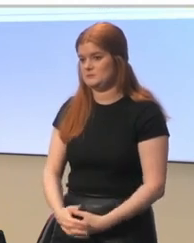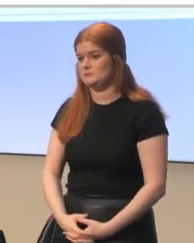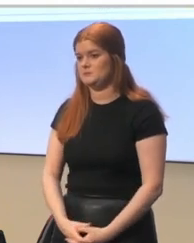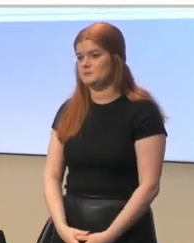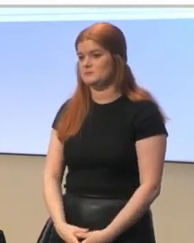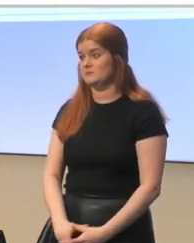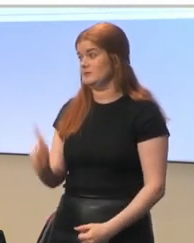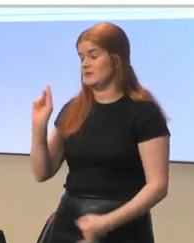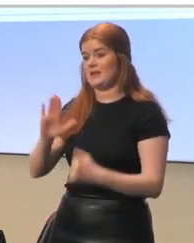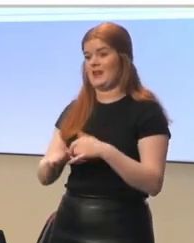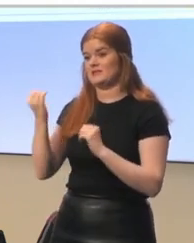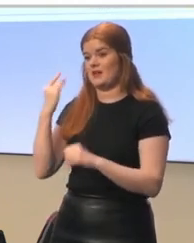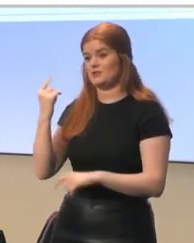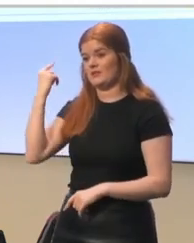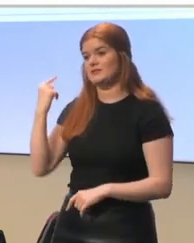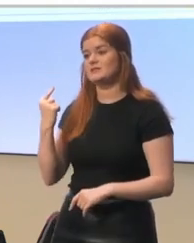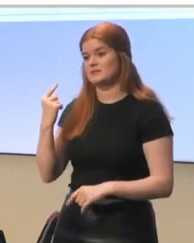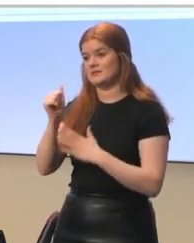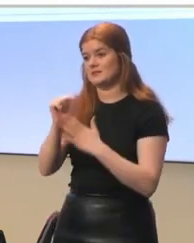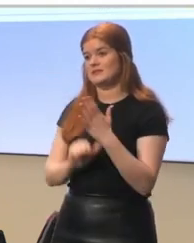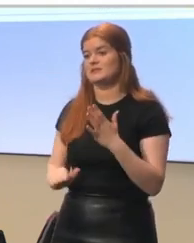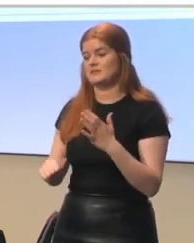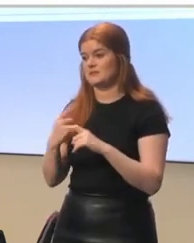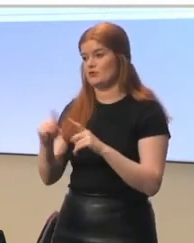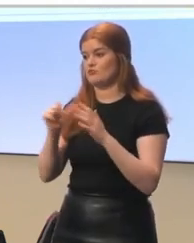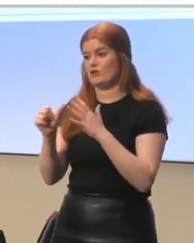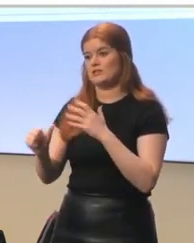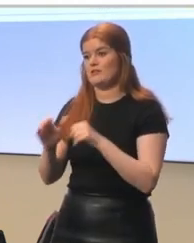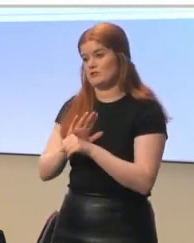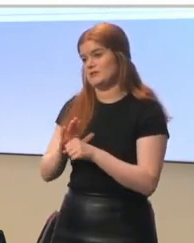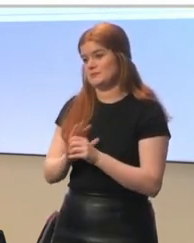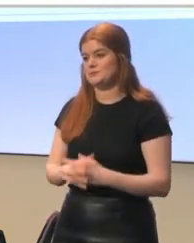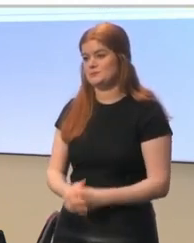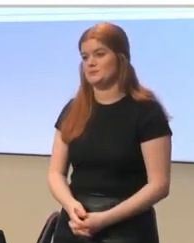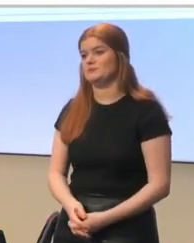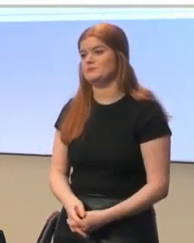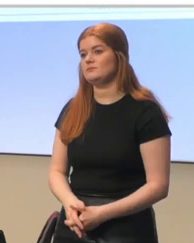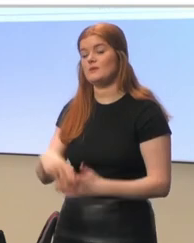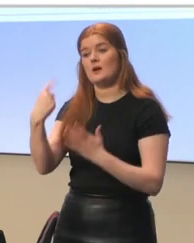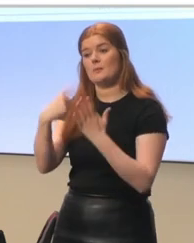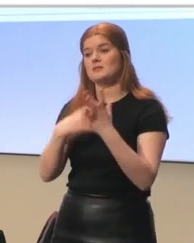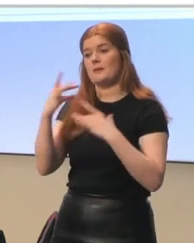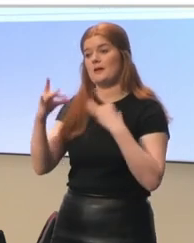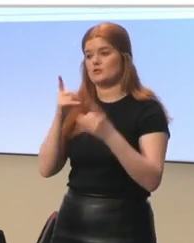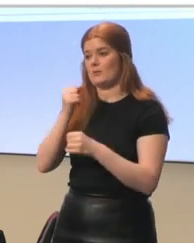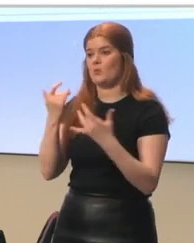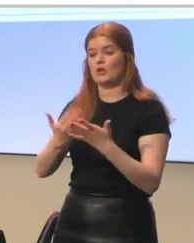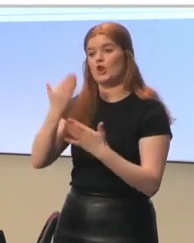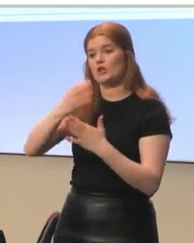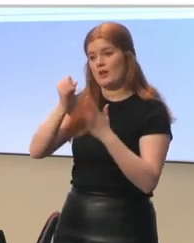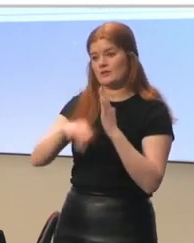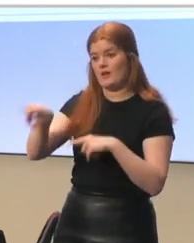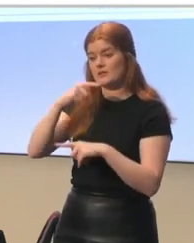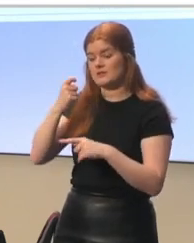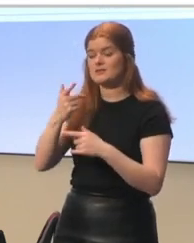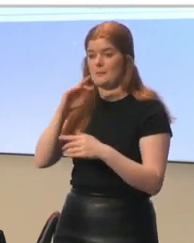This is the last slide on this listing of priority areas. The policymakers who talked about learning loss said it's important